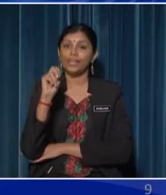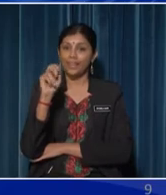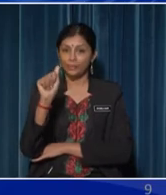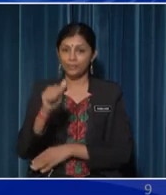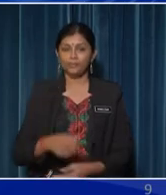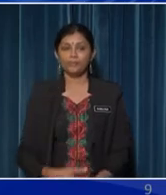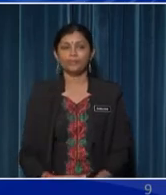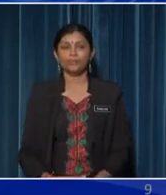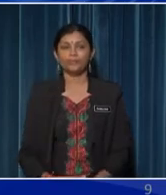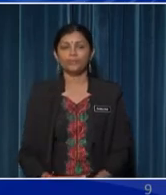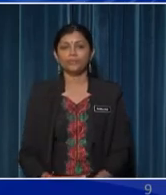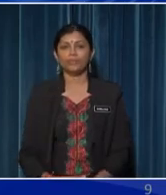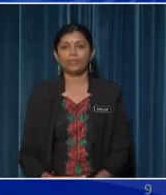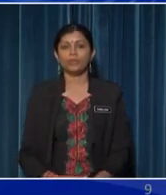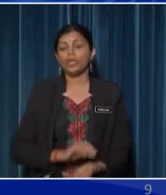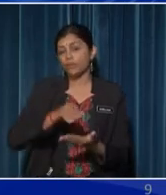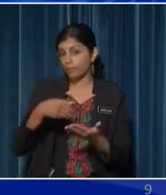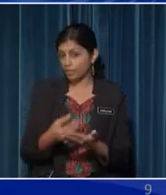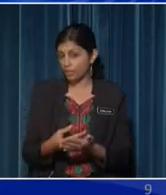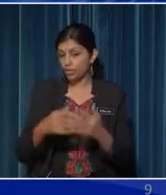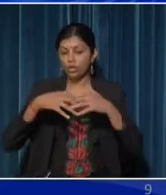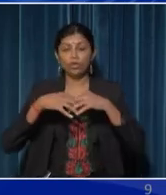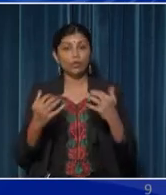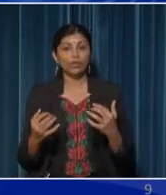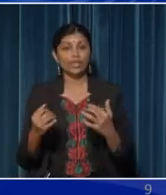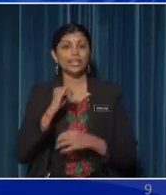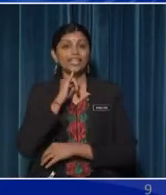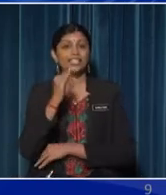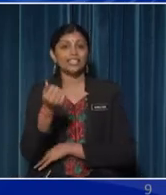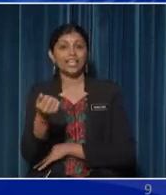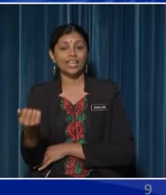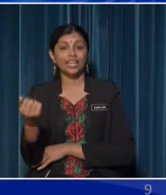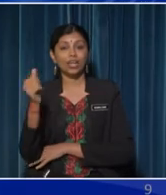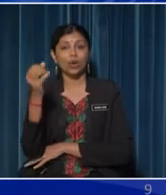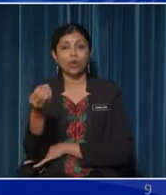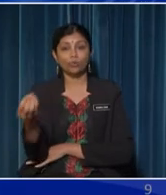Boys and girls, a durian is an object